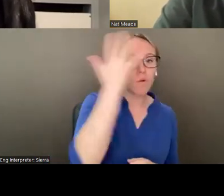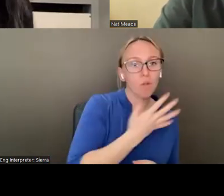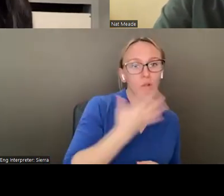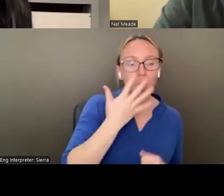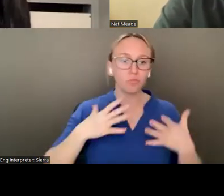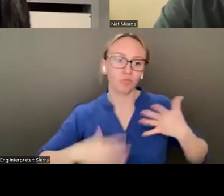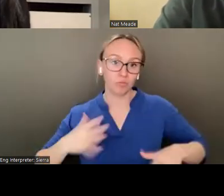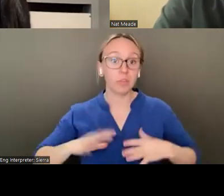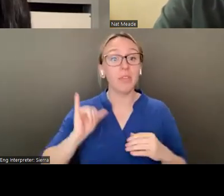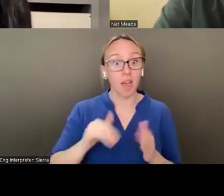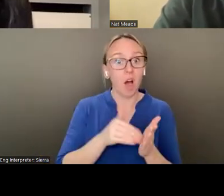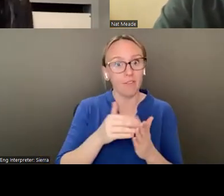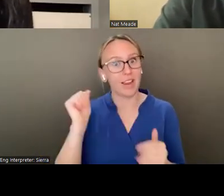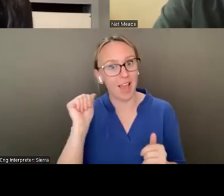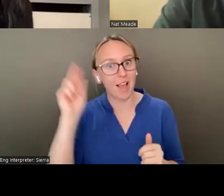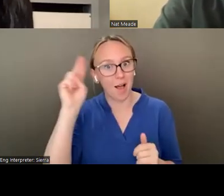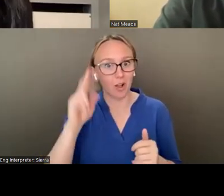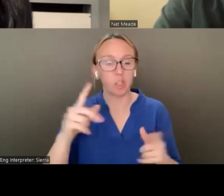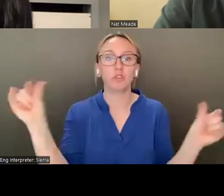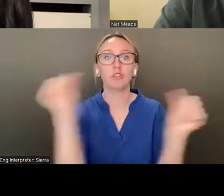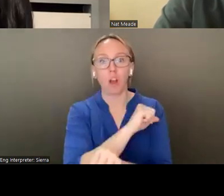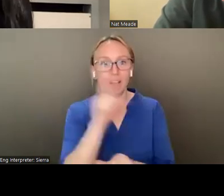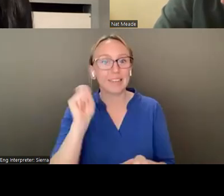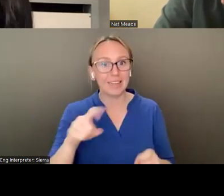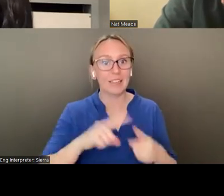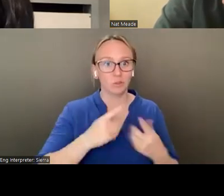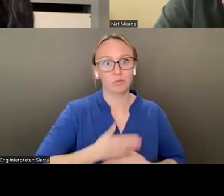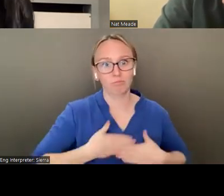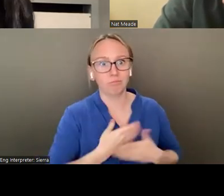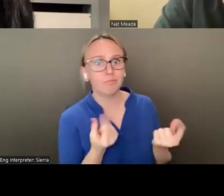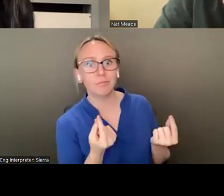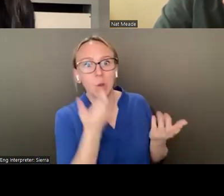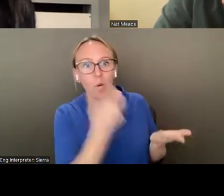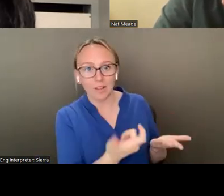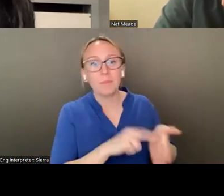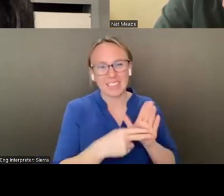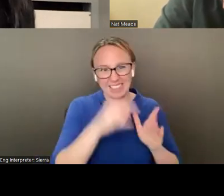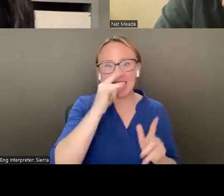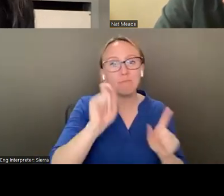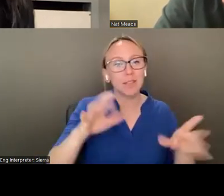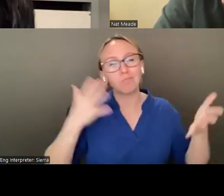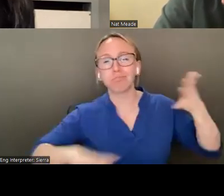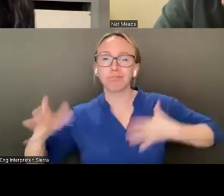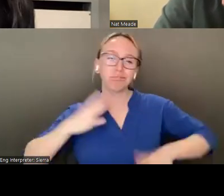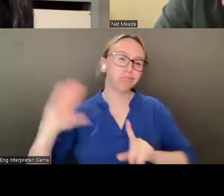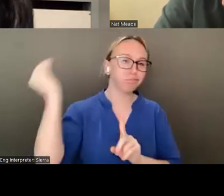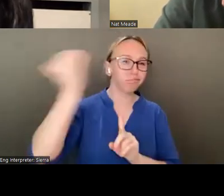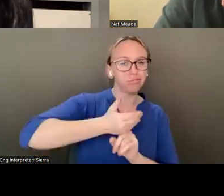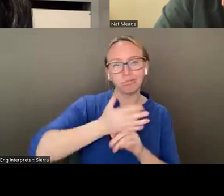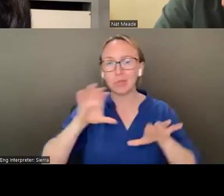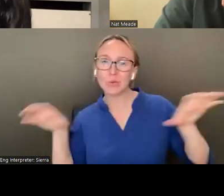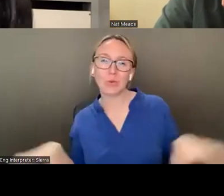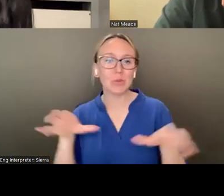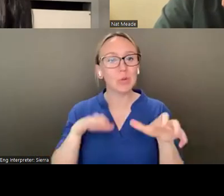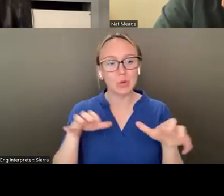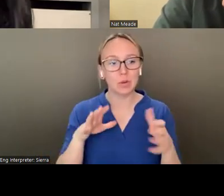aunts and uncles got really drunk and they needed entertainment. So all of the kids had to provide. And I really like to thank them for